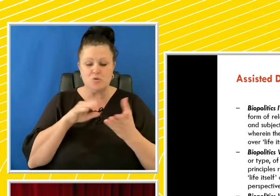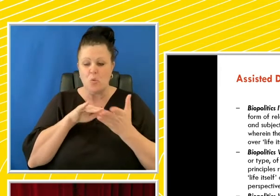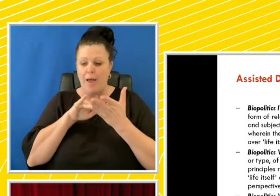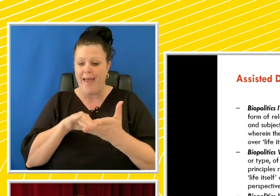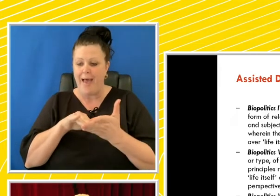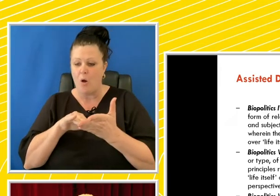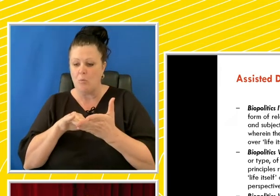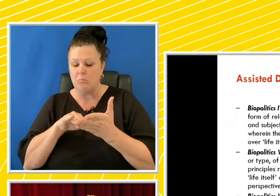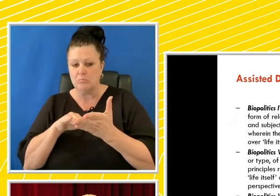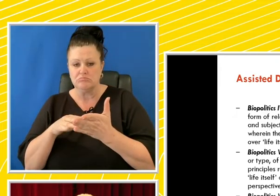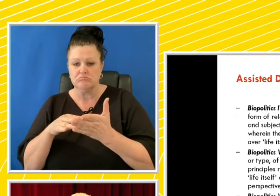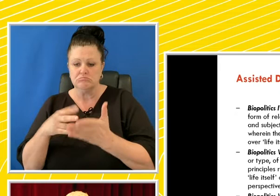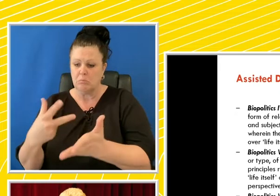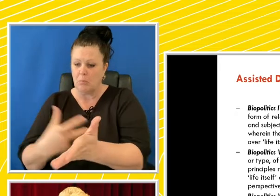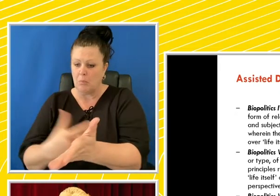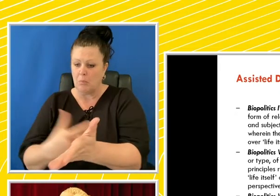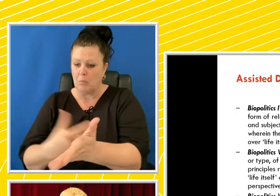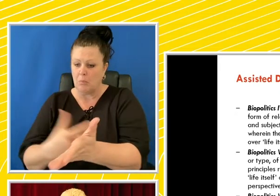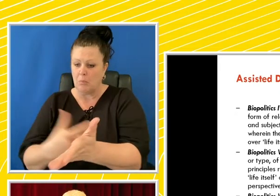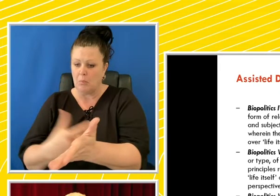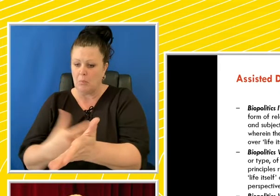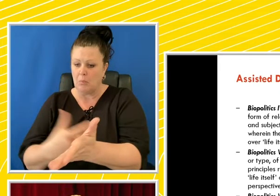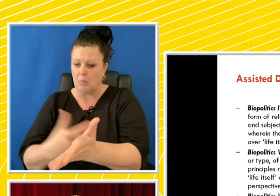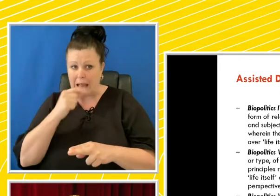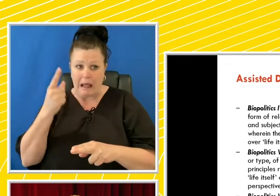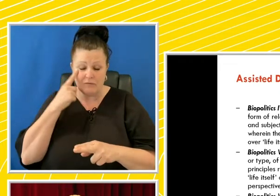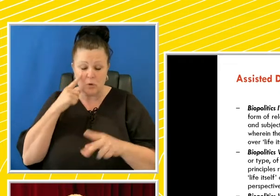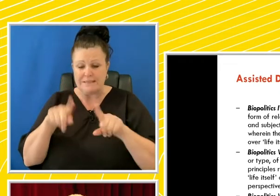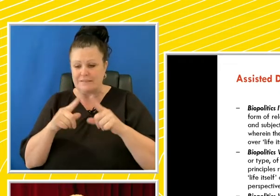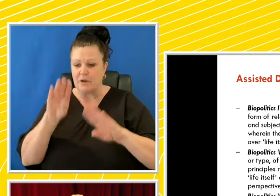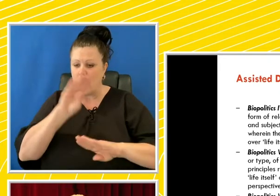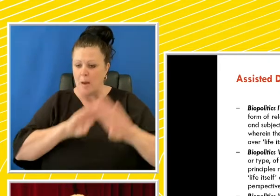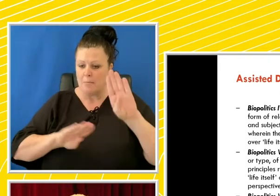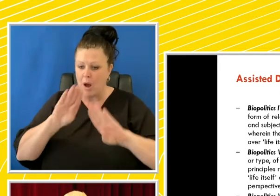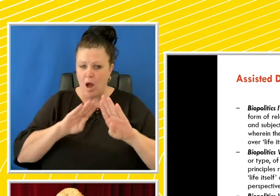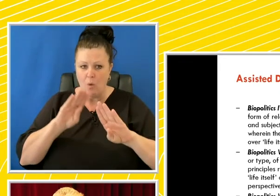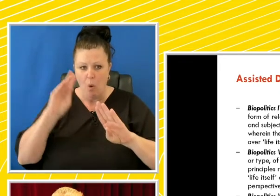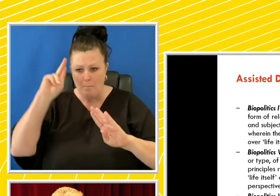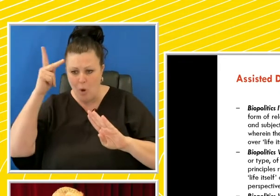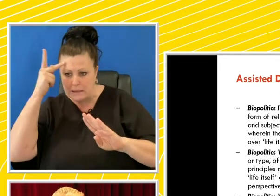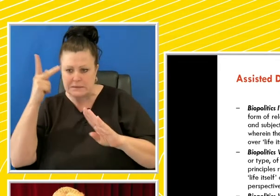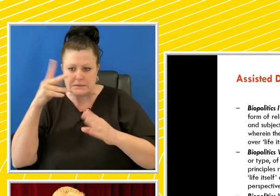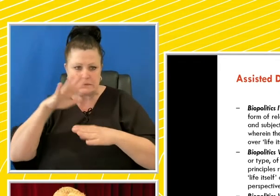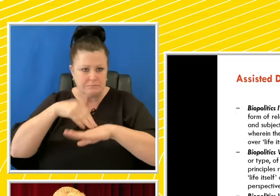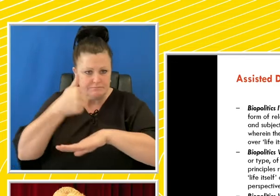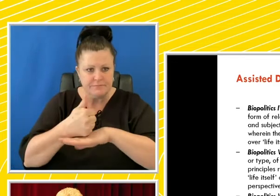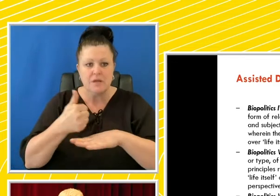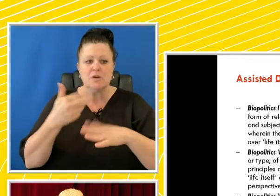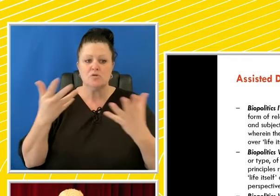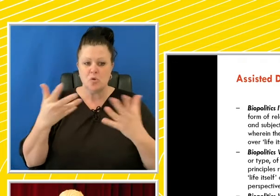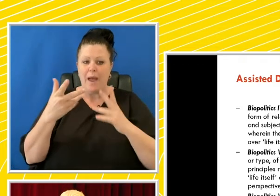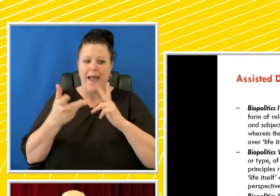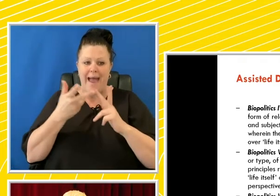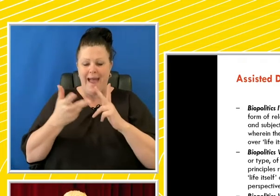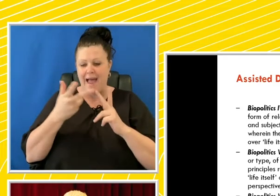light of the crunker model, we can look at different ways in which biopolitics and life are constructed. So, the transhistorical approach, looking at different historical